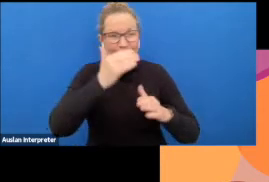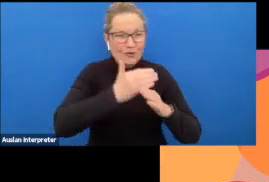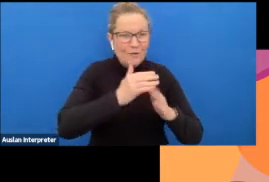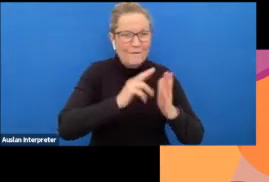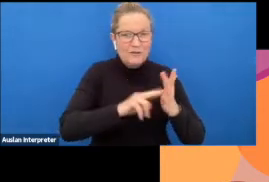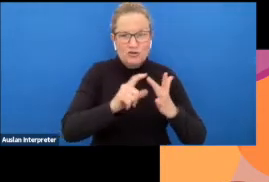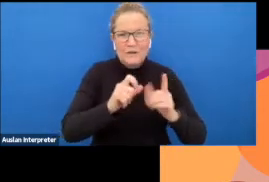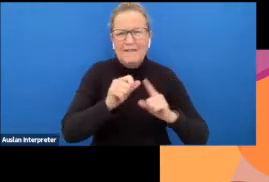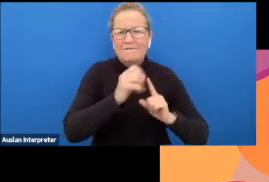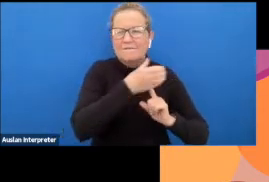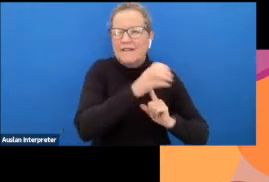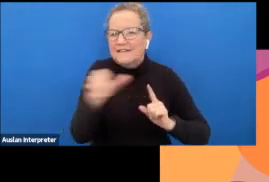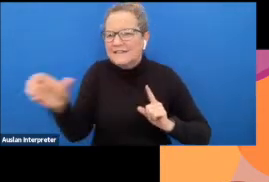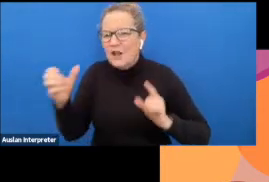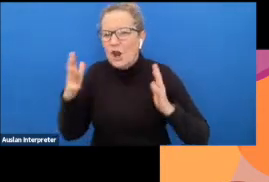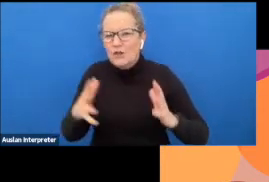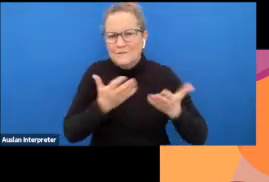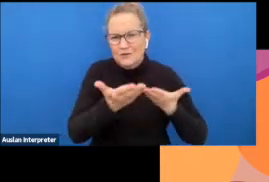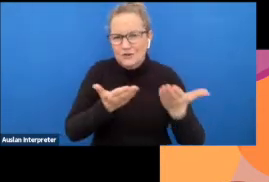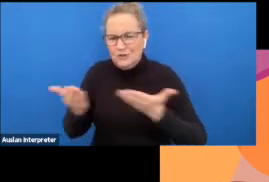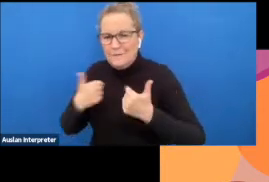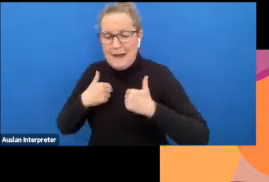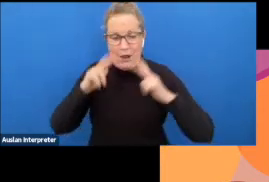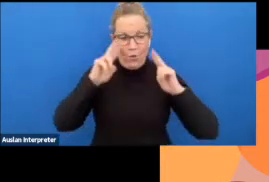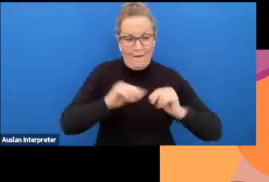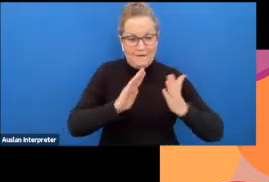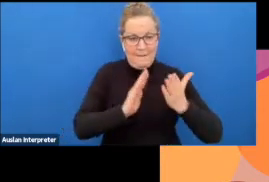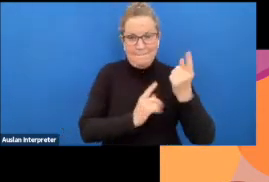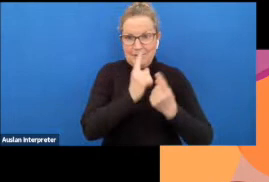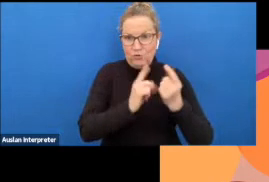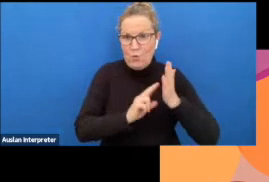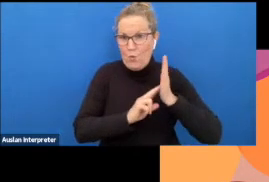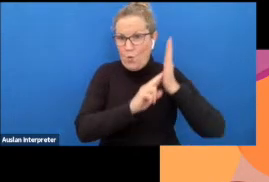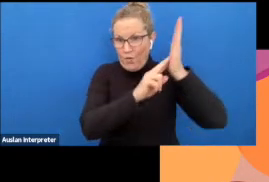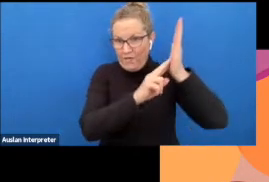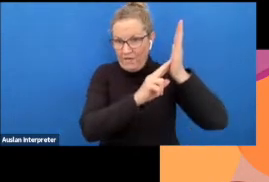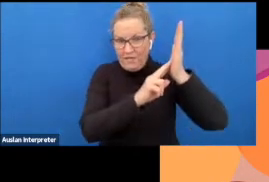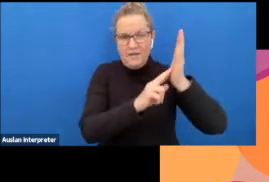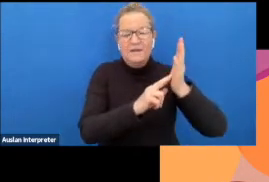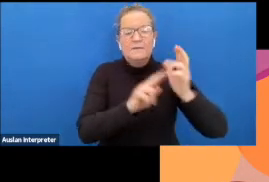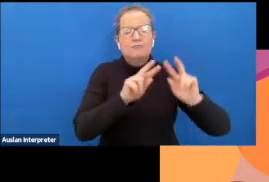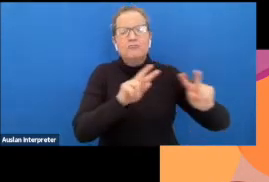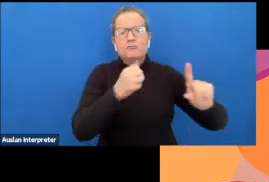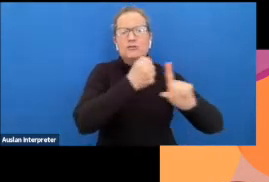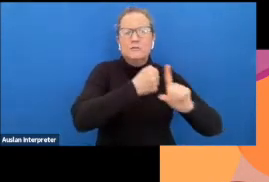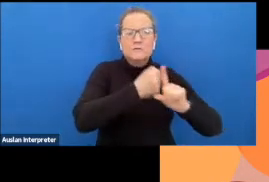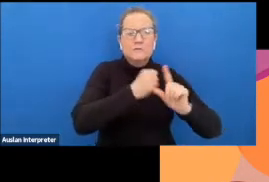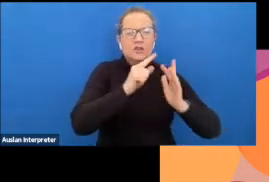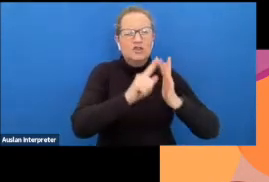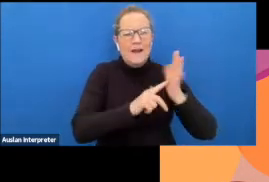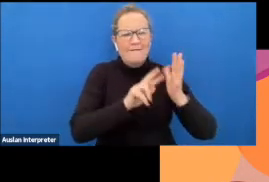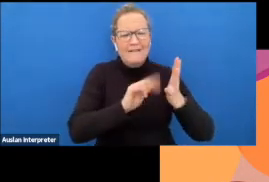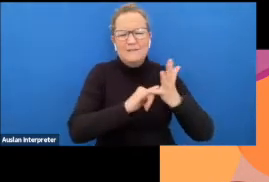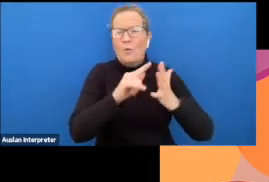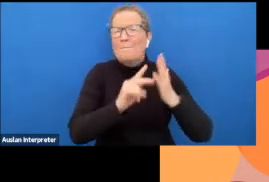quite a number of services um i look after the metro north so i oversee obviously the advocates the um jves slash mentors as they call